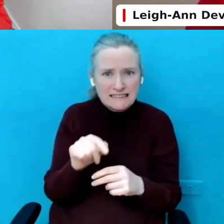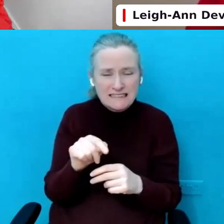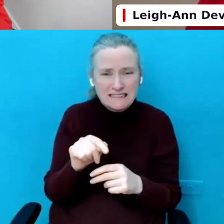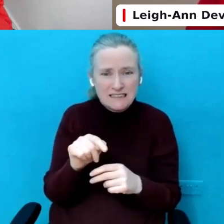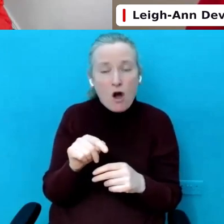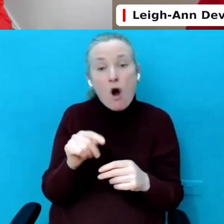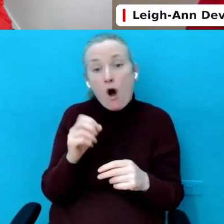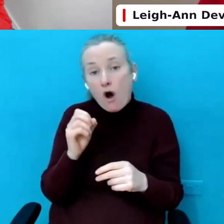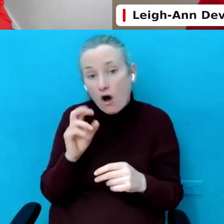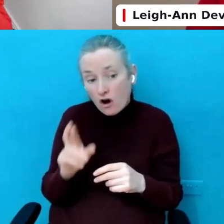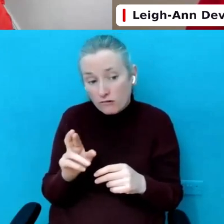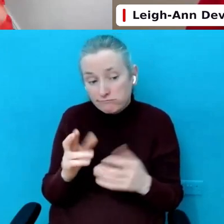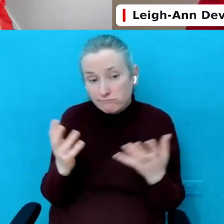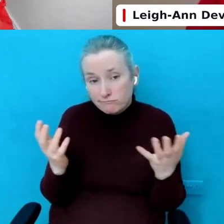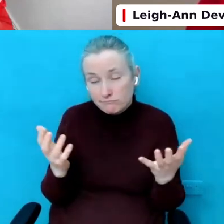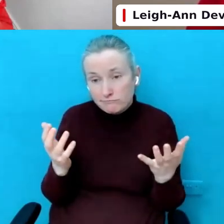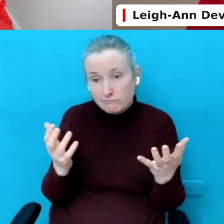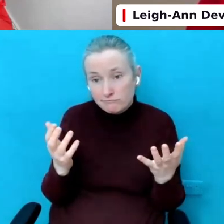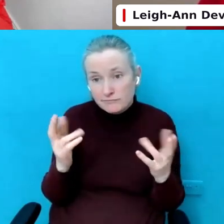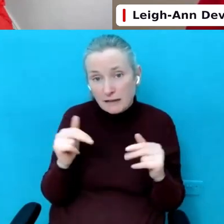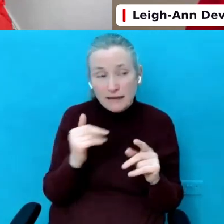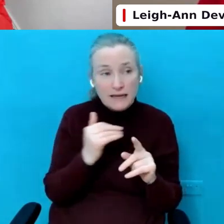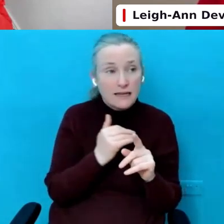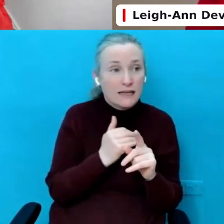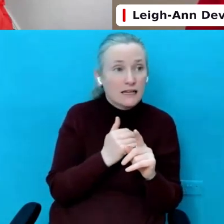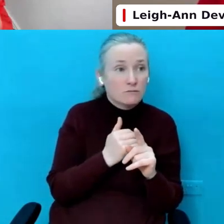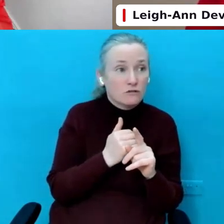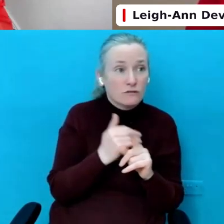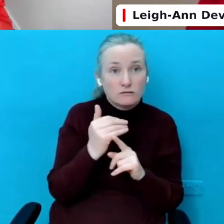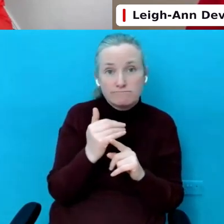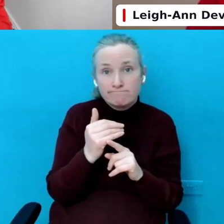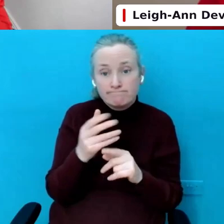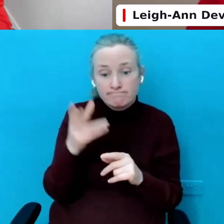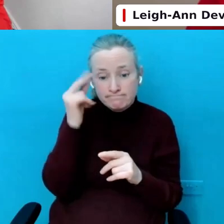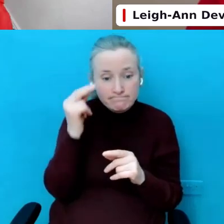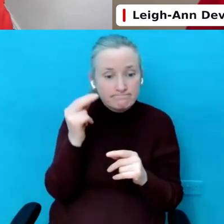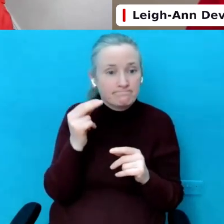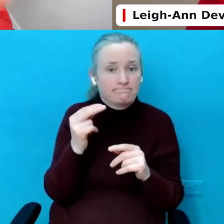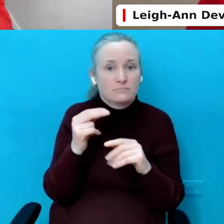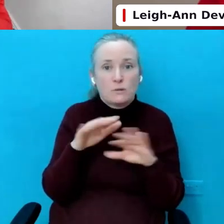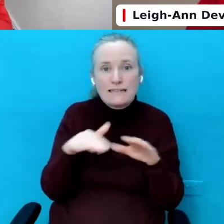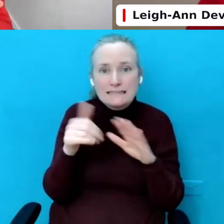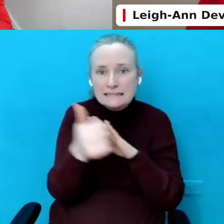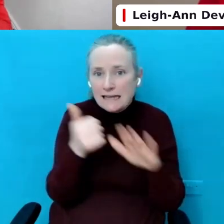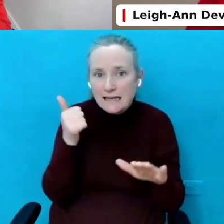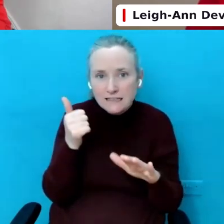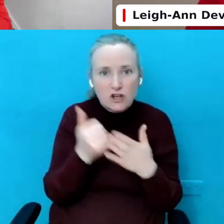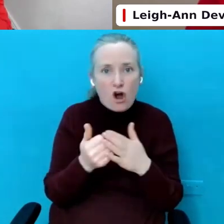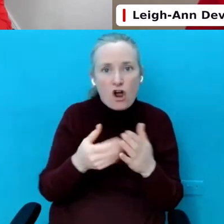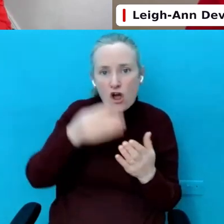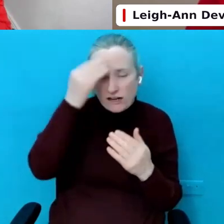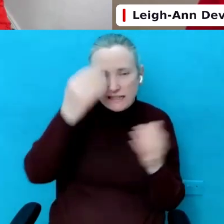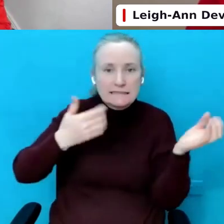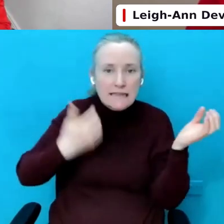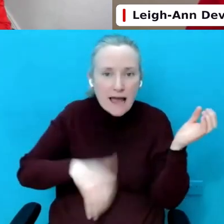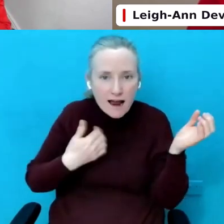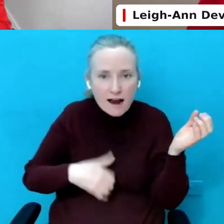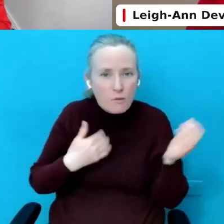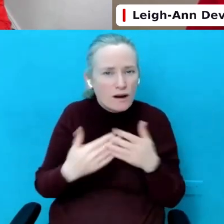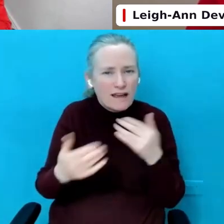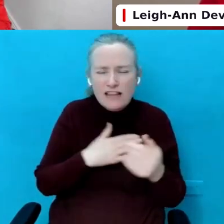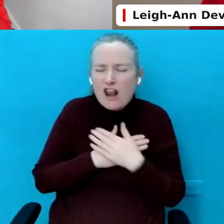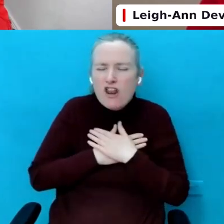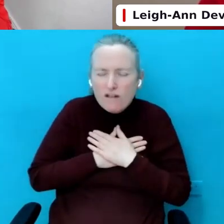Or they could be improving their swimming skills or learning guitar or, you know, whatever it is that they love doing.